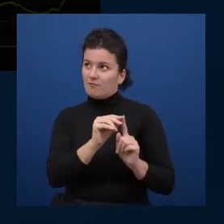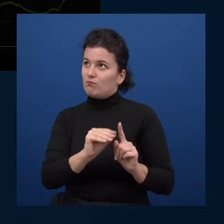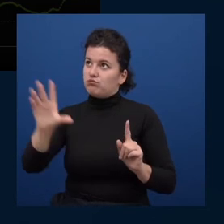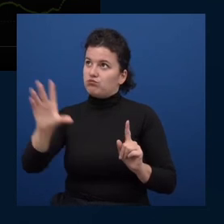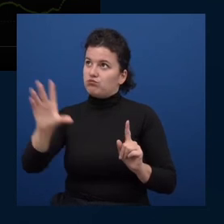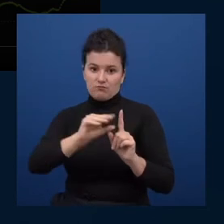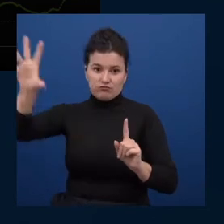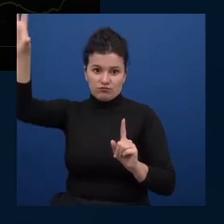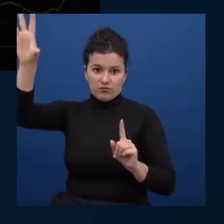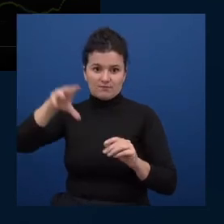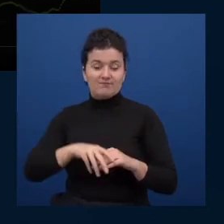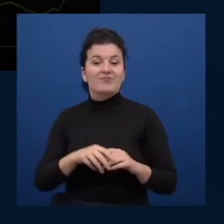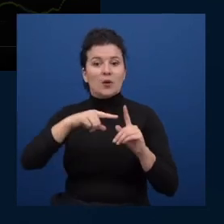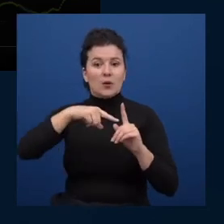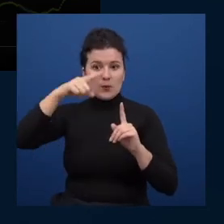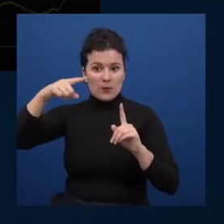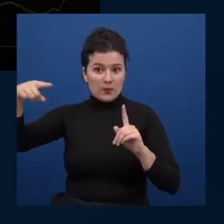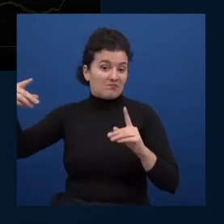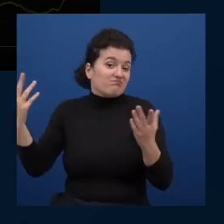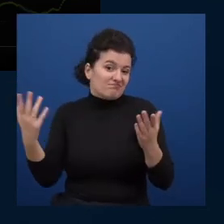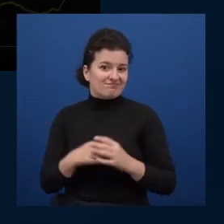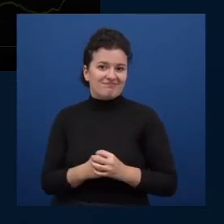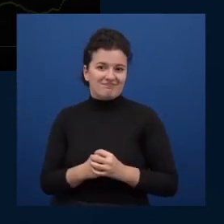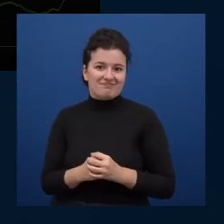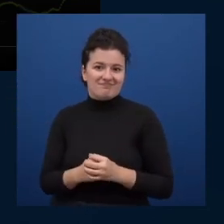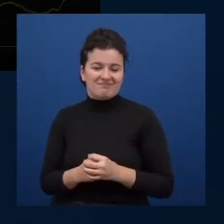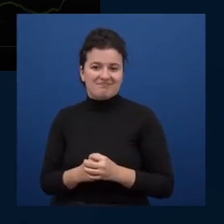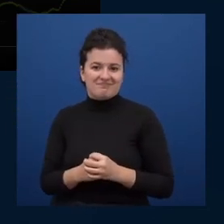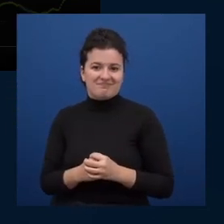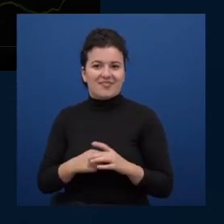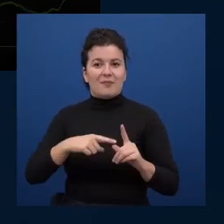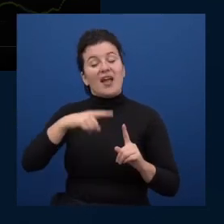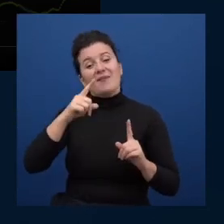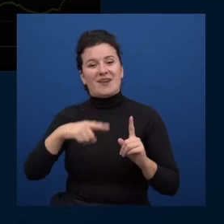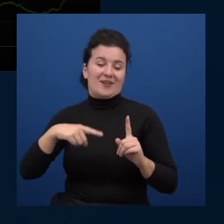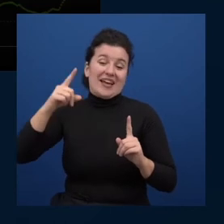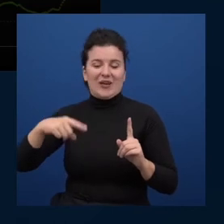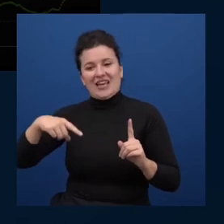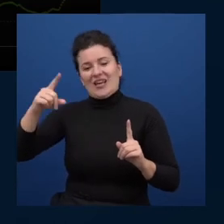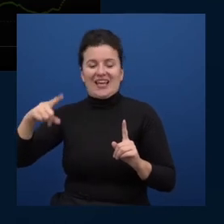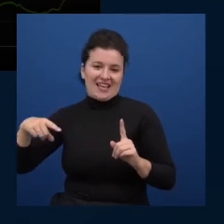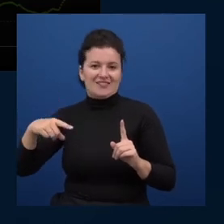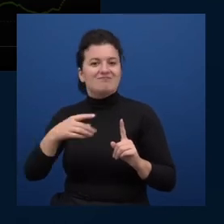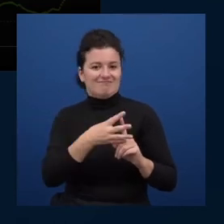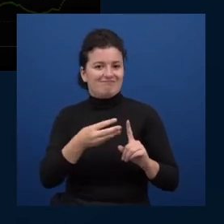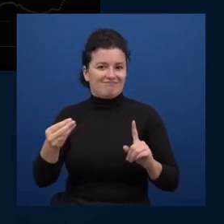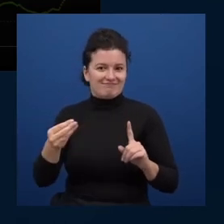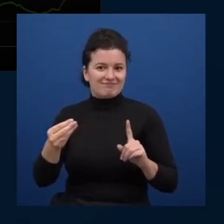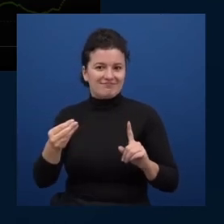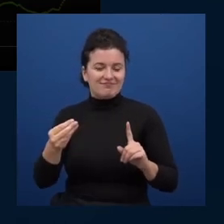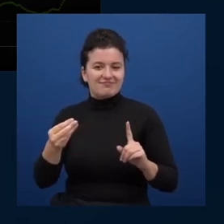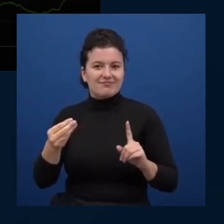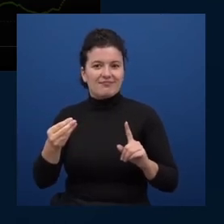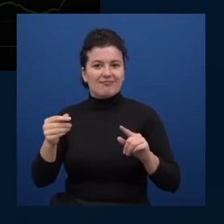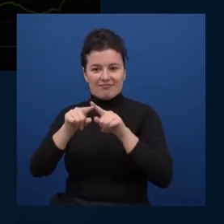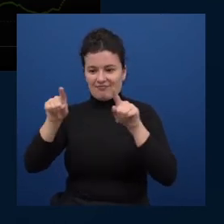goes hey here's your blood sugar here's your blood sugar we grab them and then we upload them to mongodb in